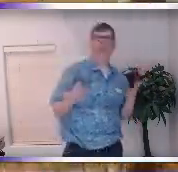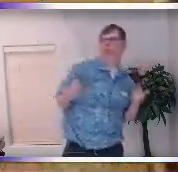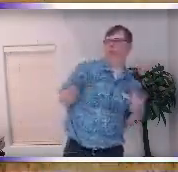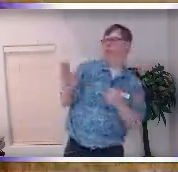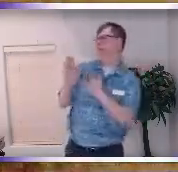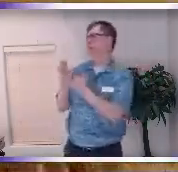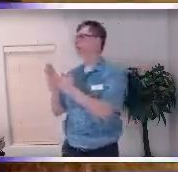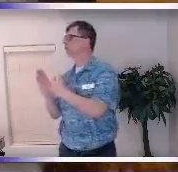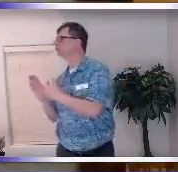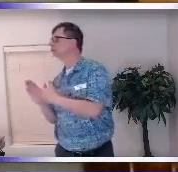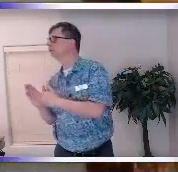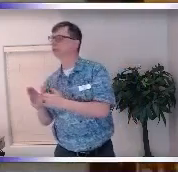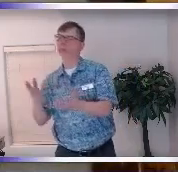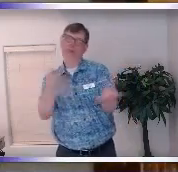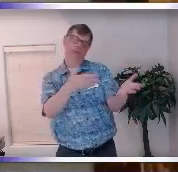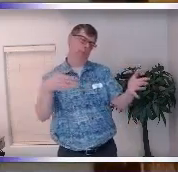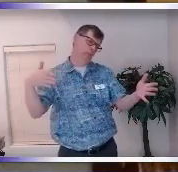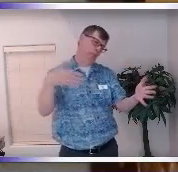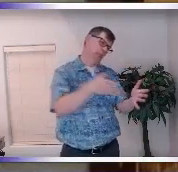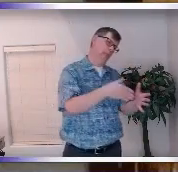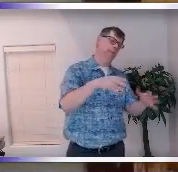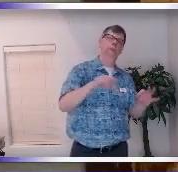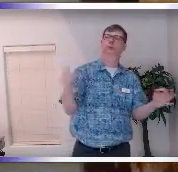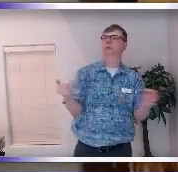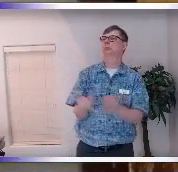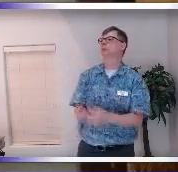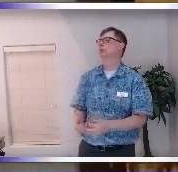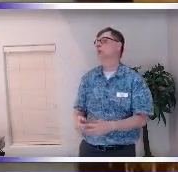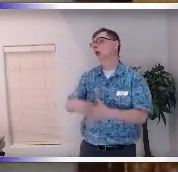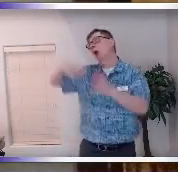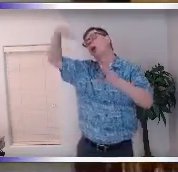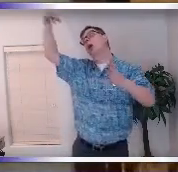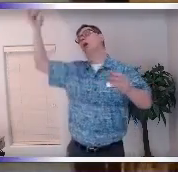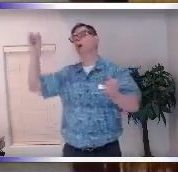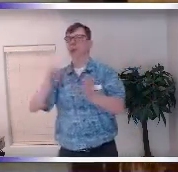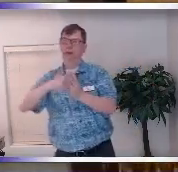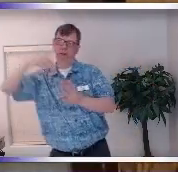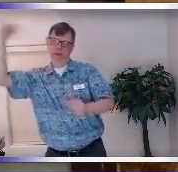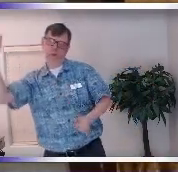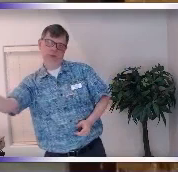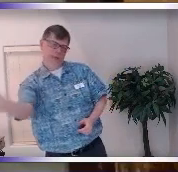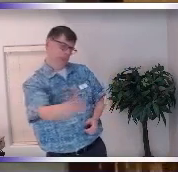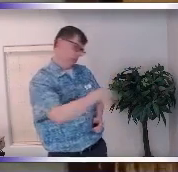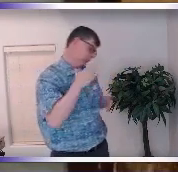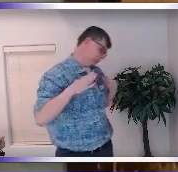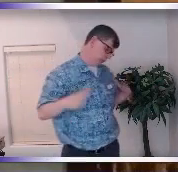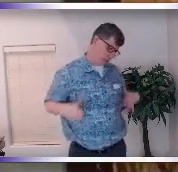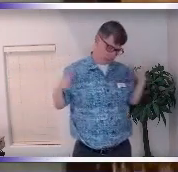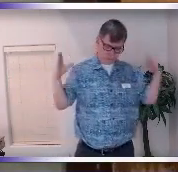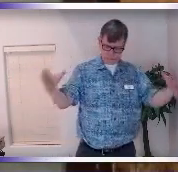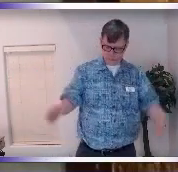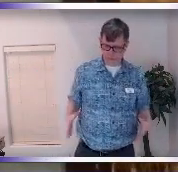when they arrived at this yard it was glorious and so our life our mundane life